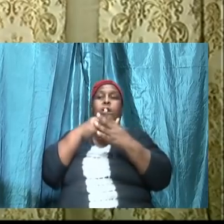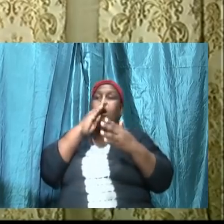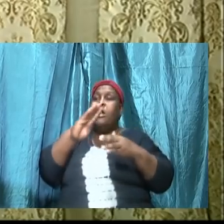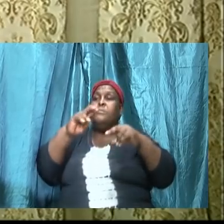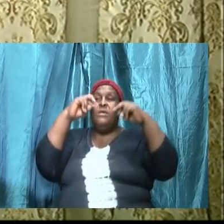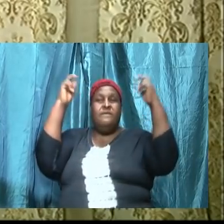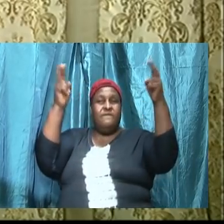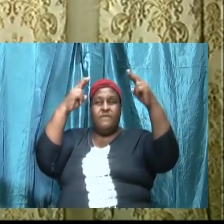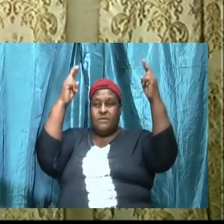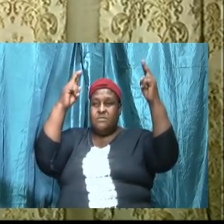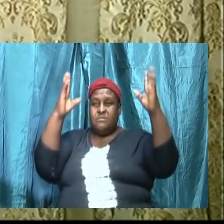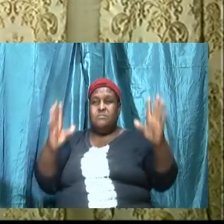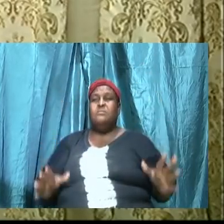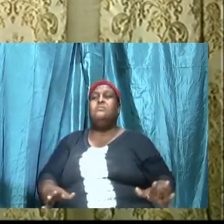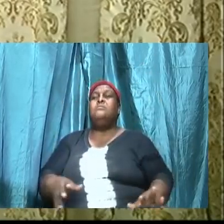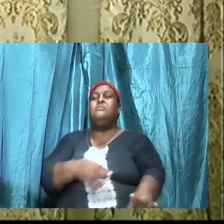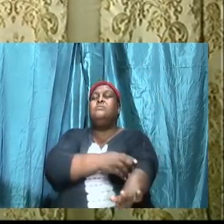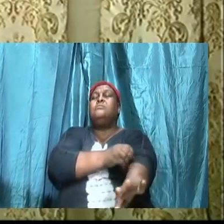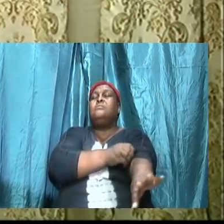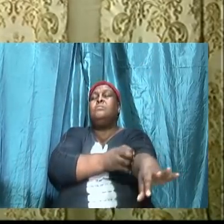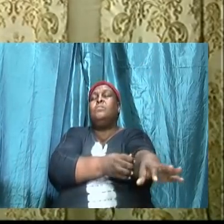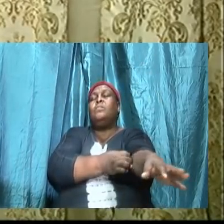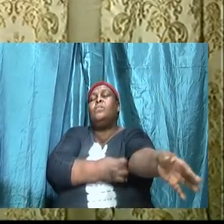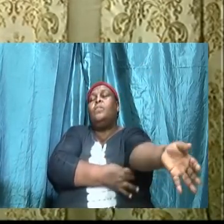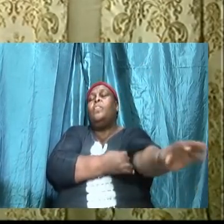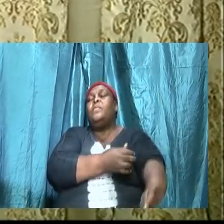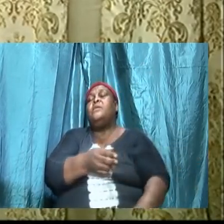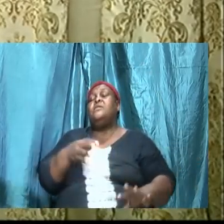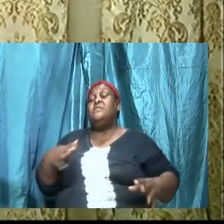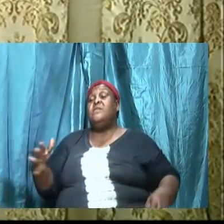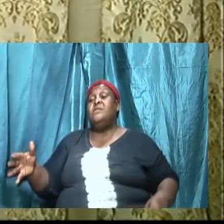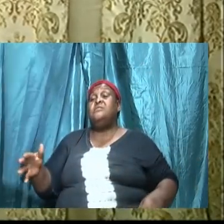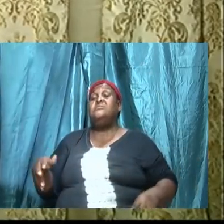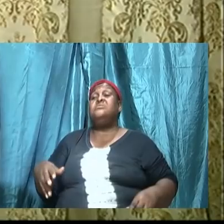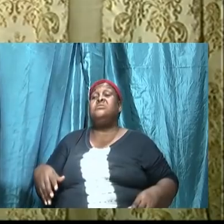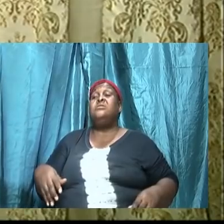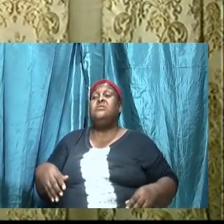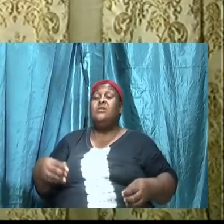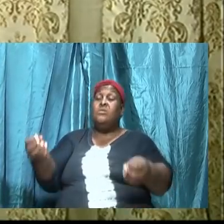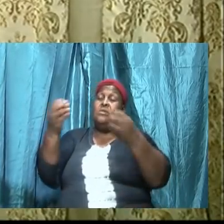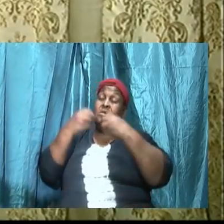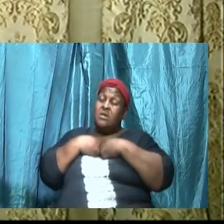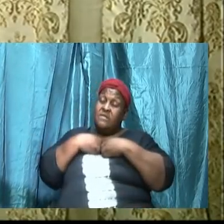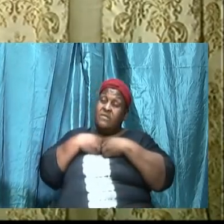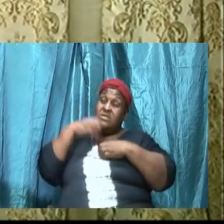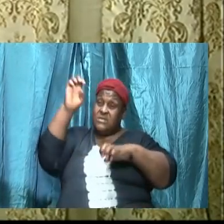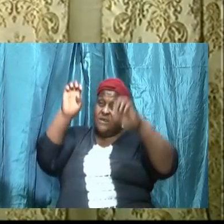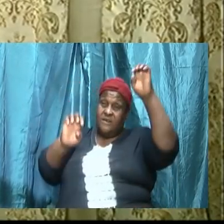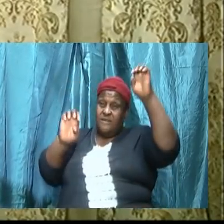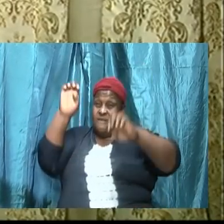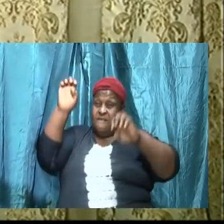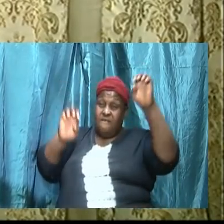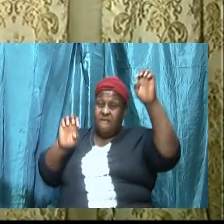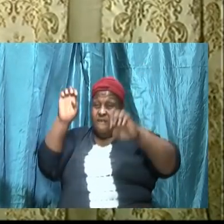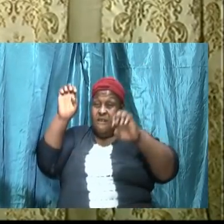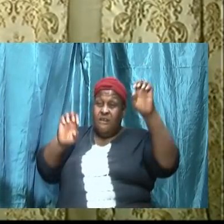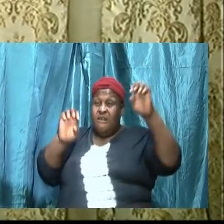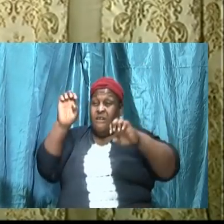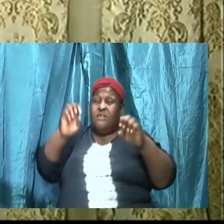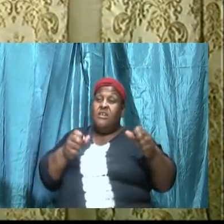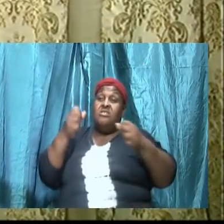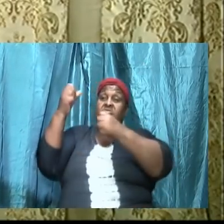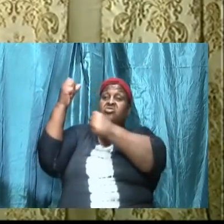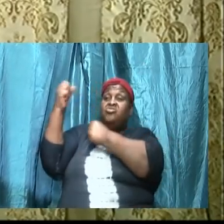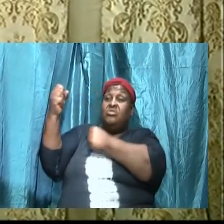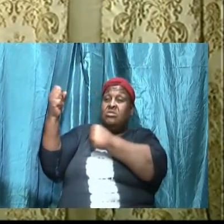that the things that will give us the energy and the drive and the wherewithal to